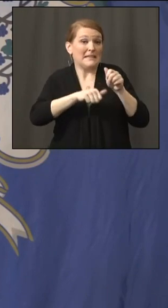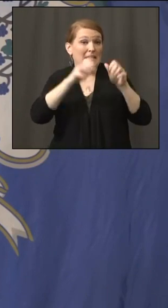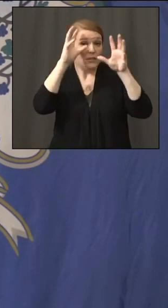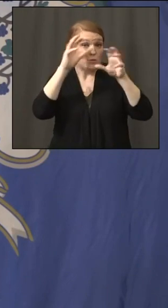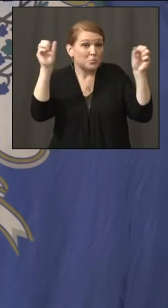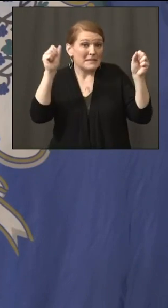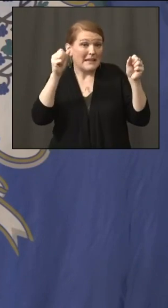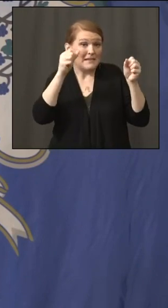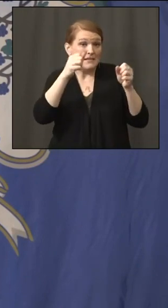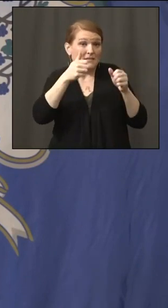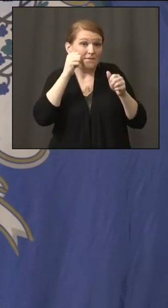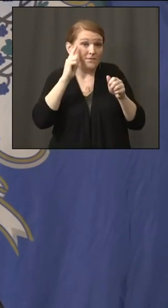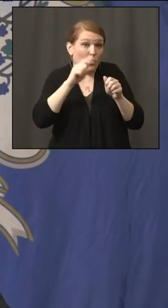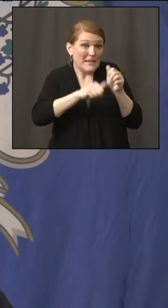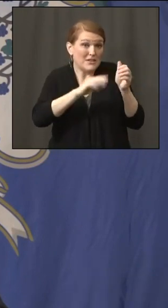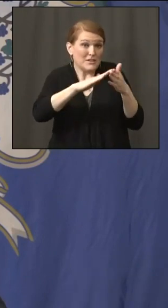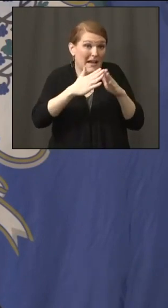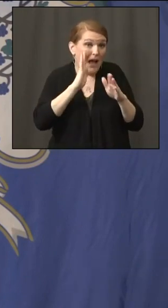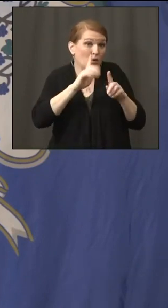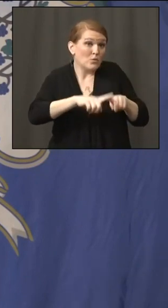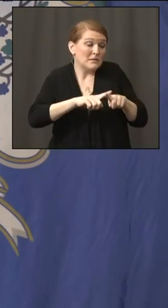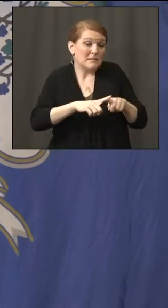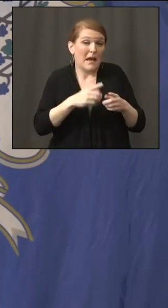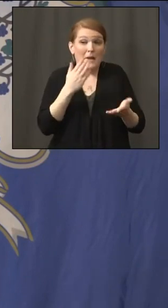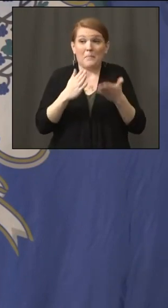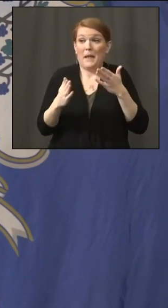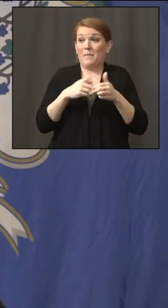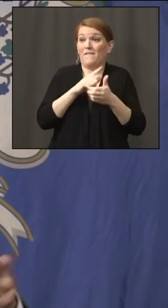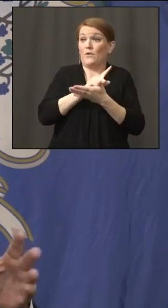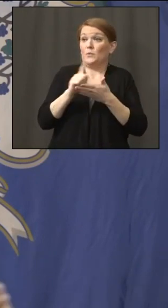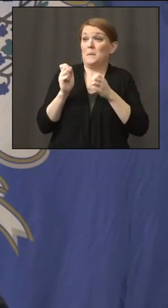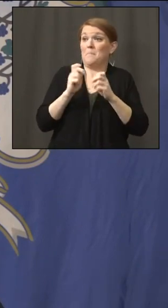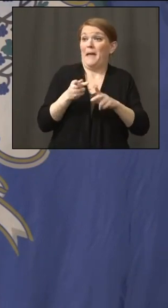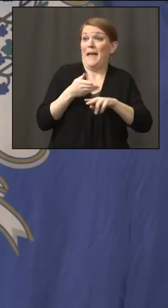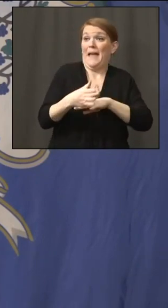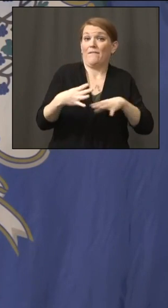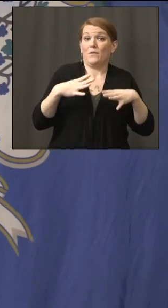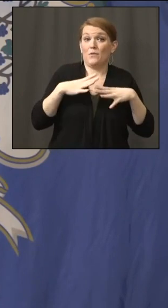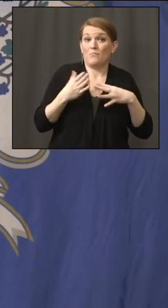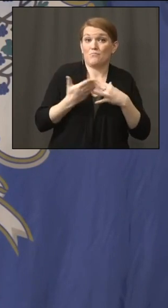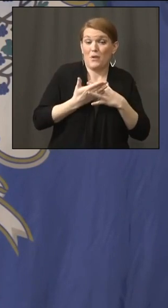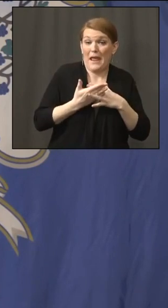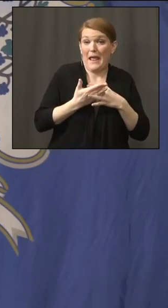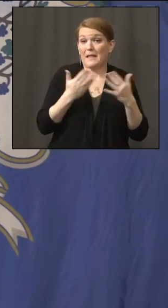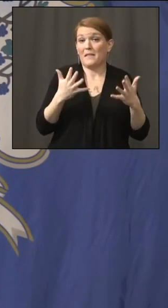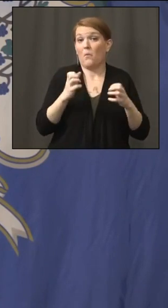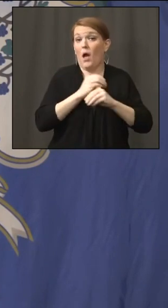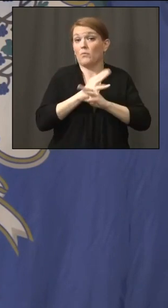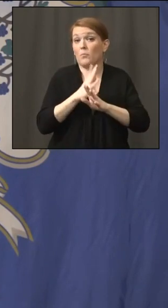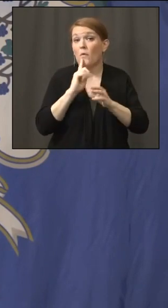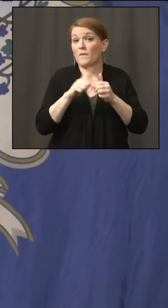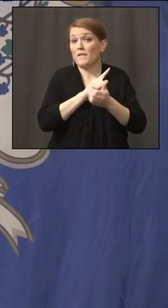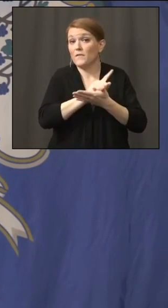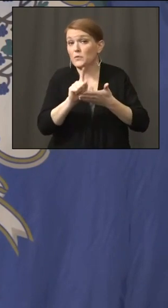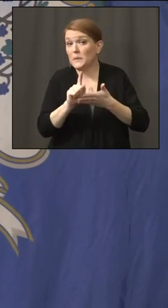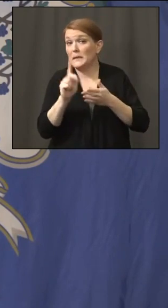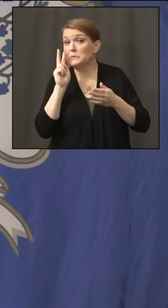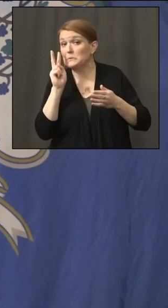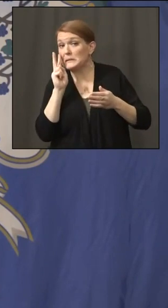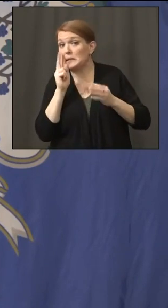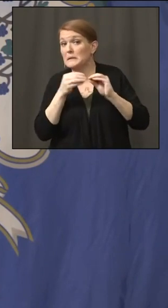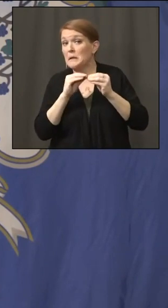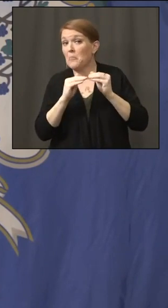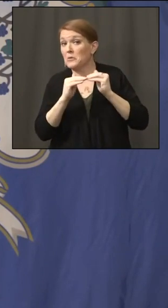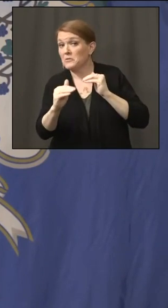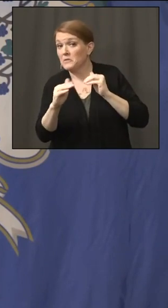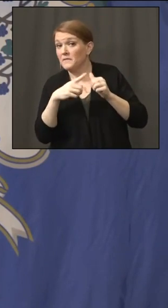remote for that first week just to see what happens in the post vacation period. But I think at the end of the day, I'd like